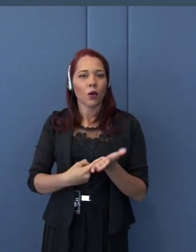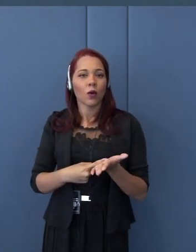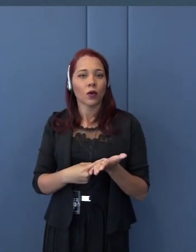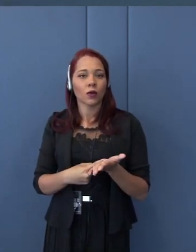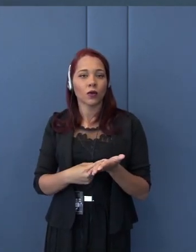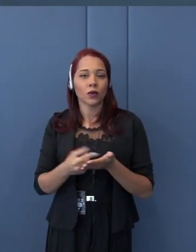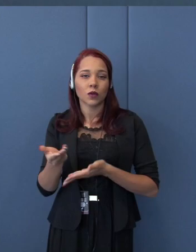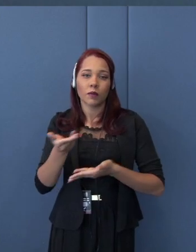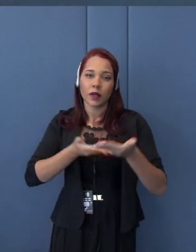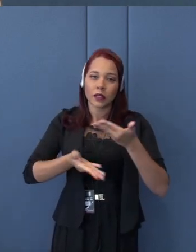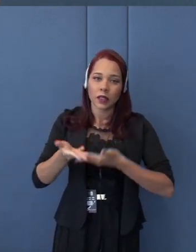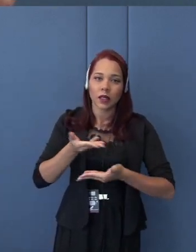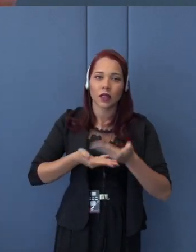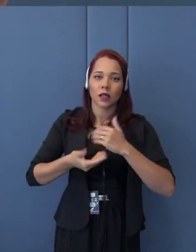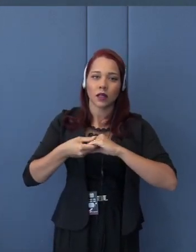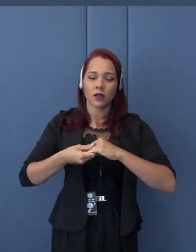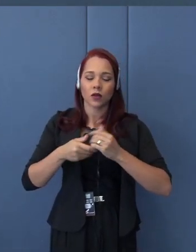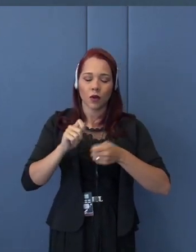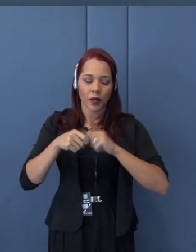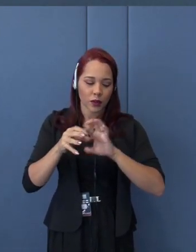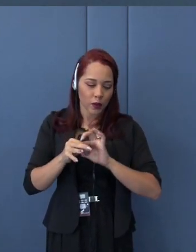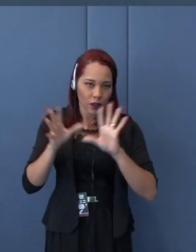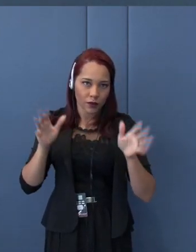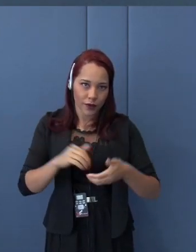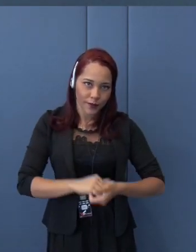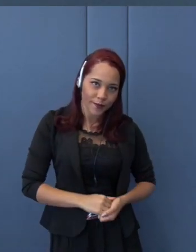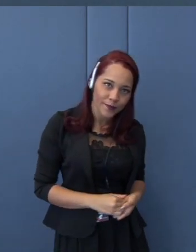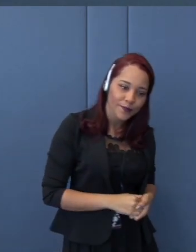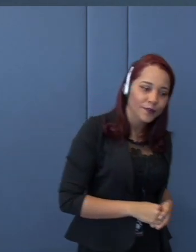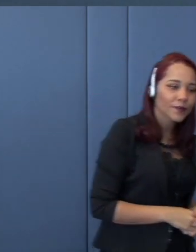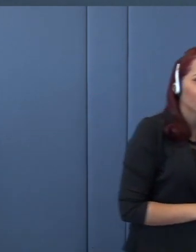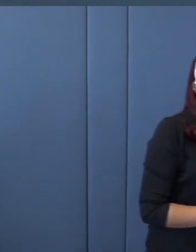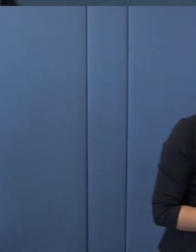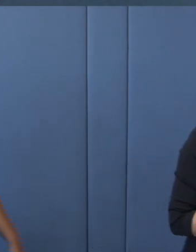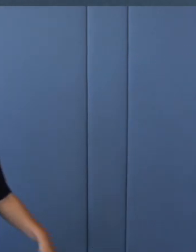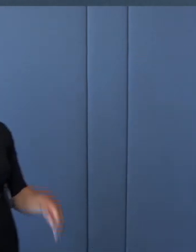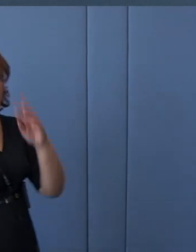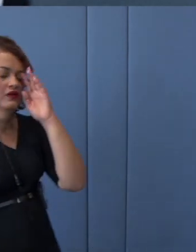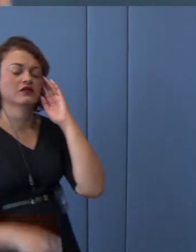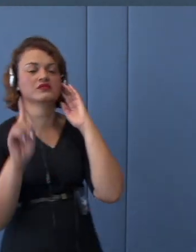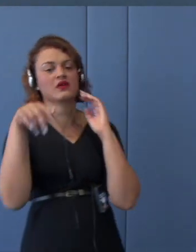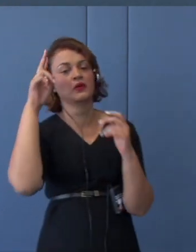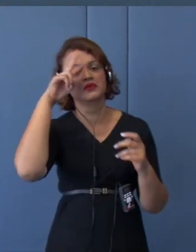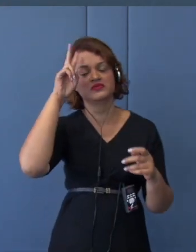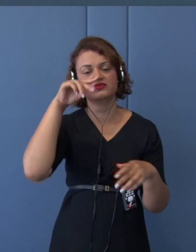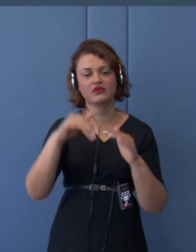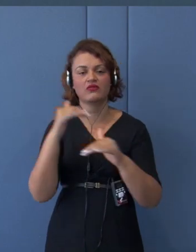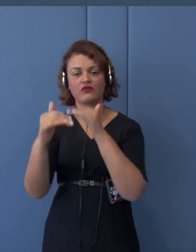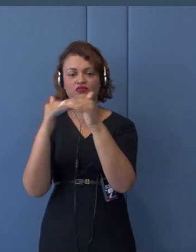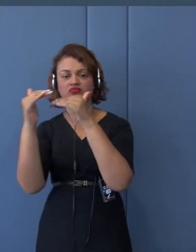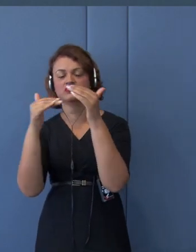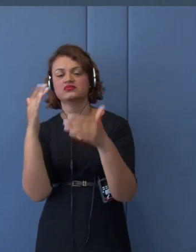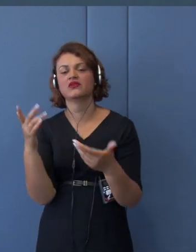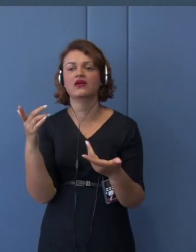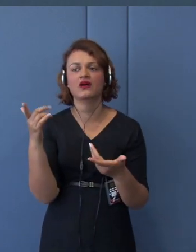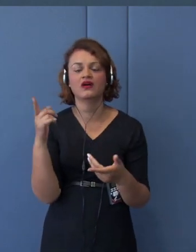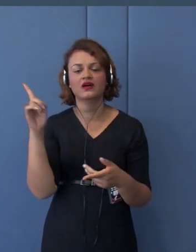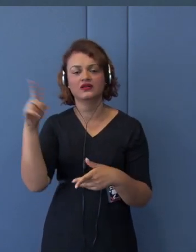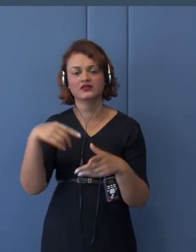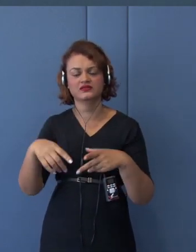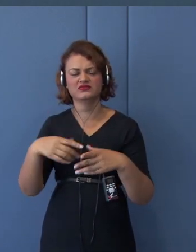was the sort of background of the evolution of Japanese trade policy,